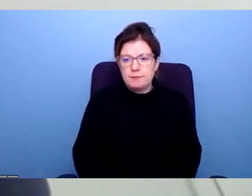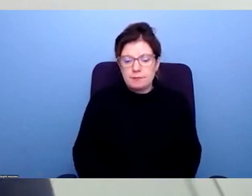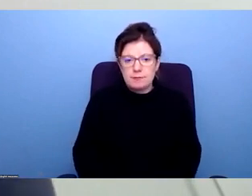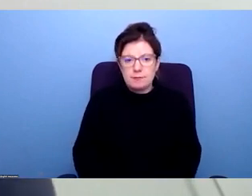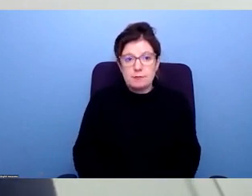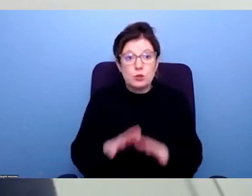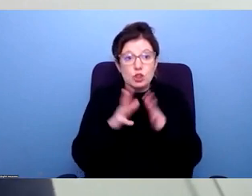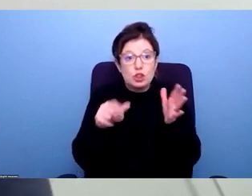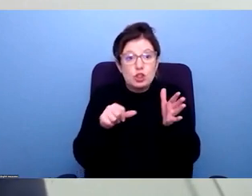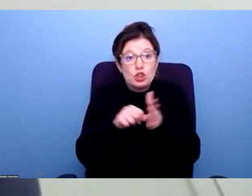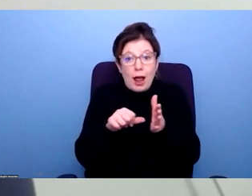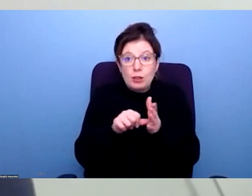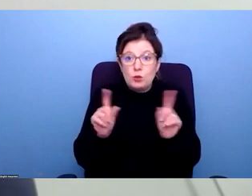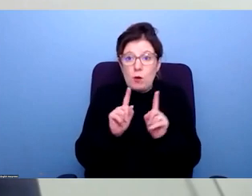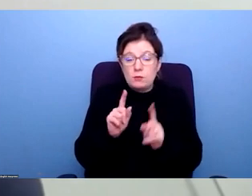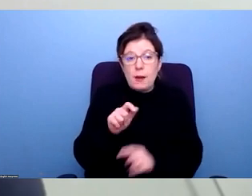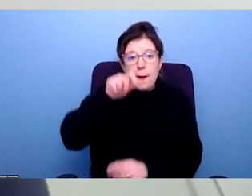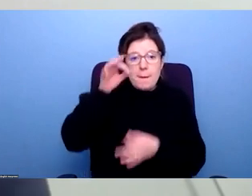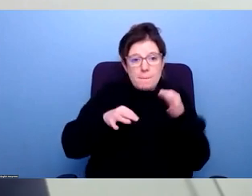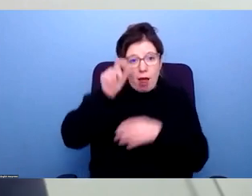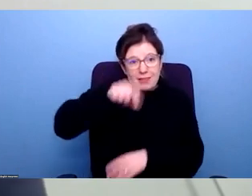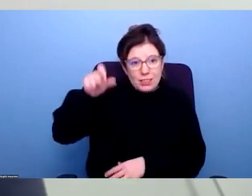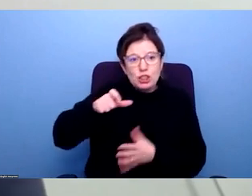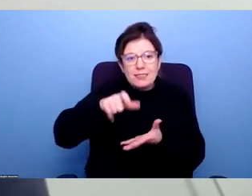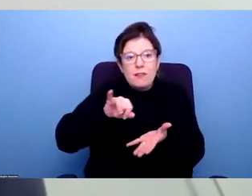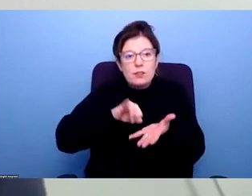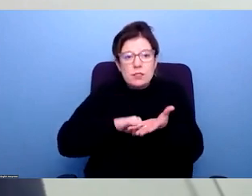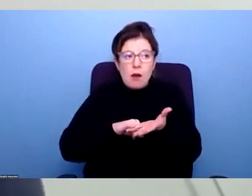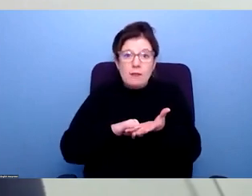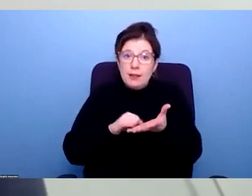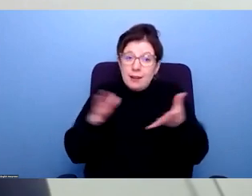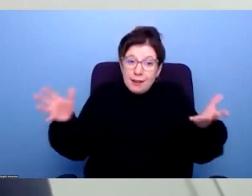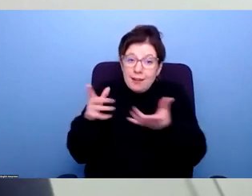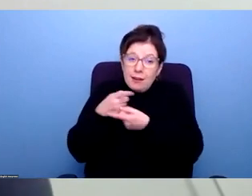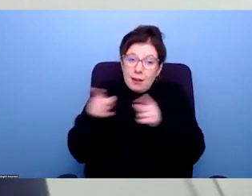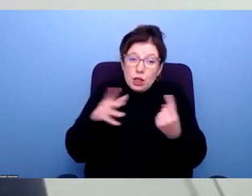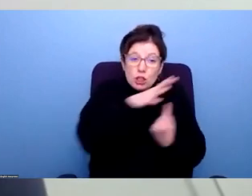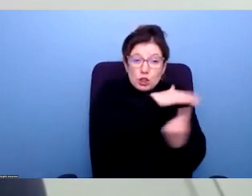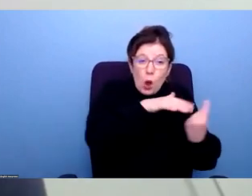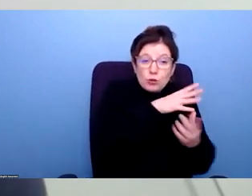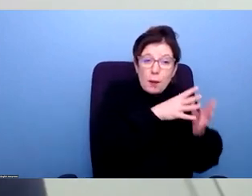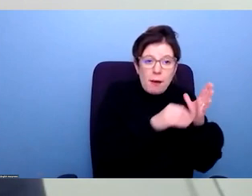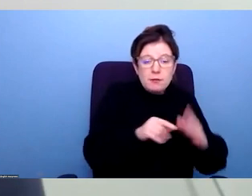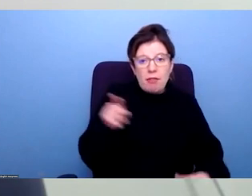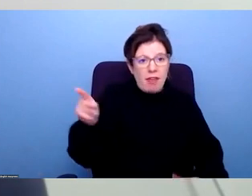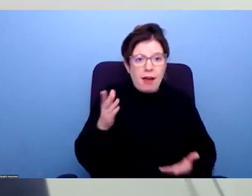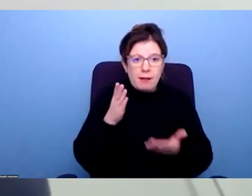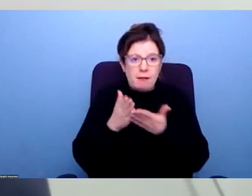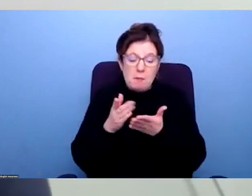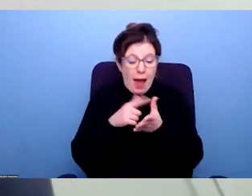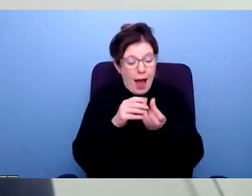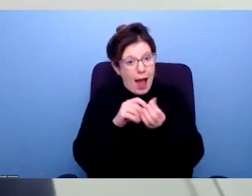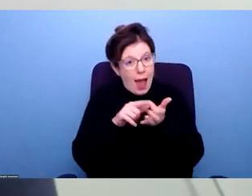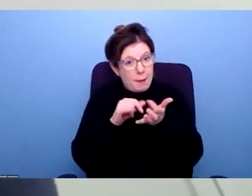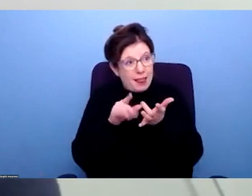is to get politicians and civil servants to accept the social model currently government grasp of ableism is non existent.